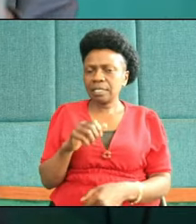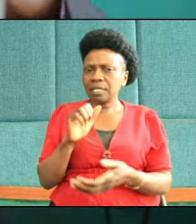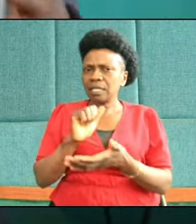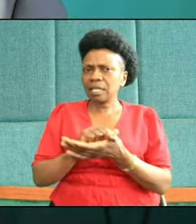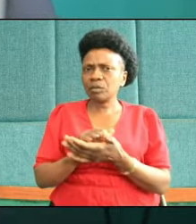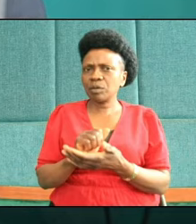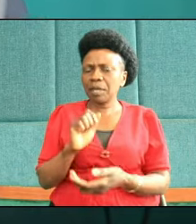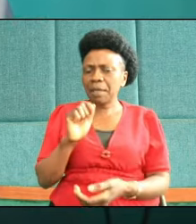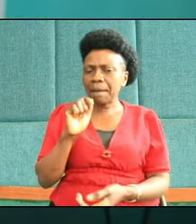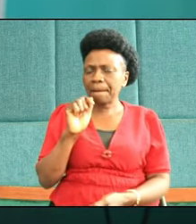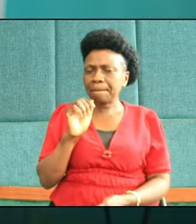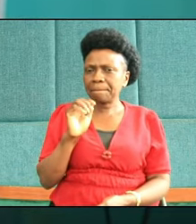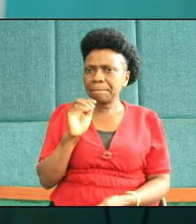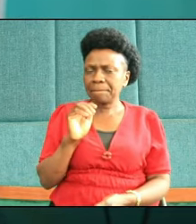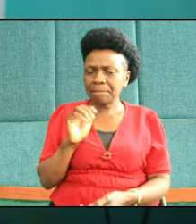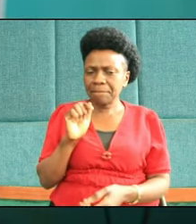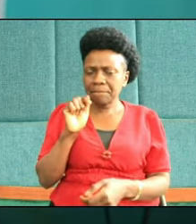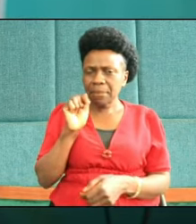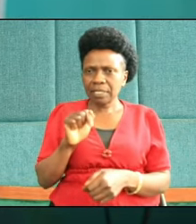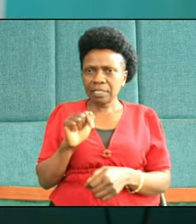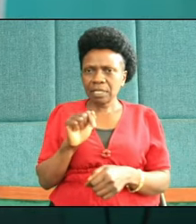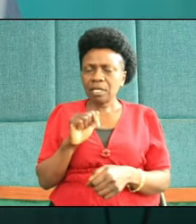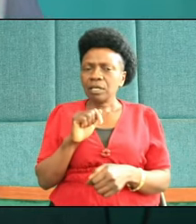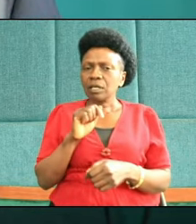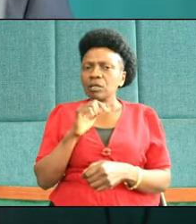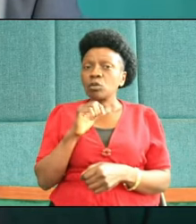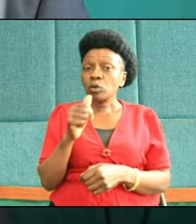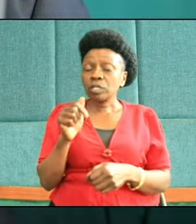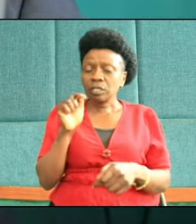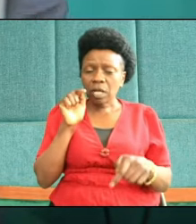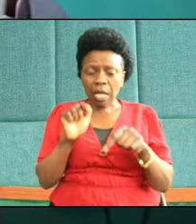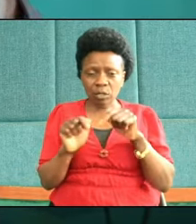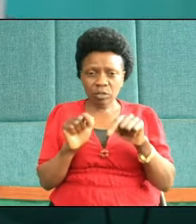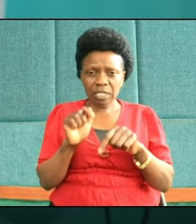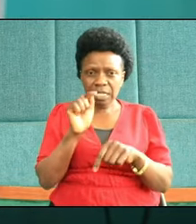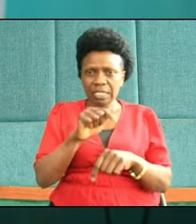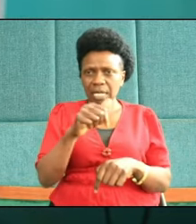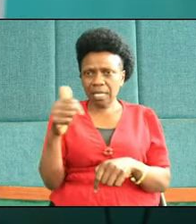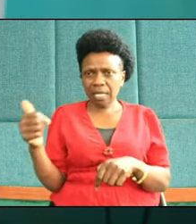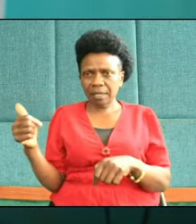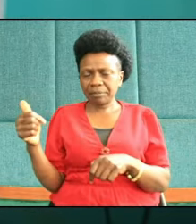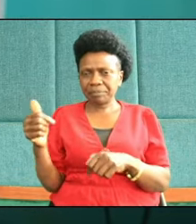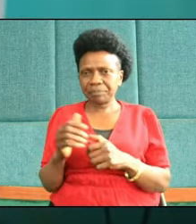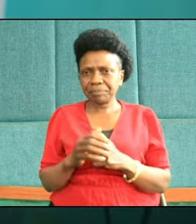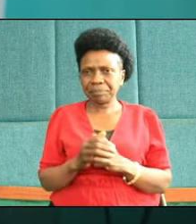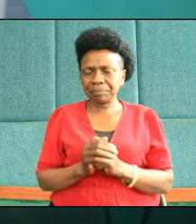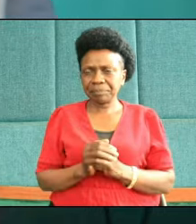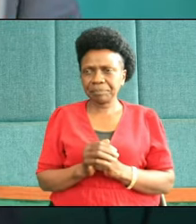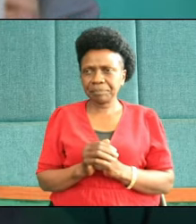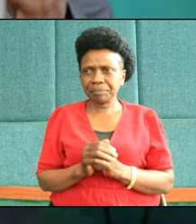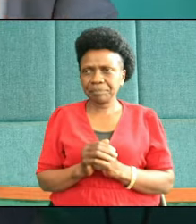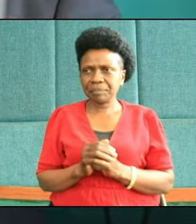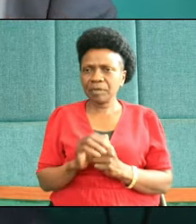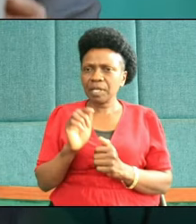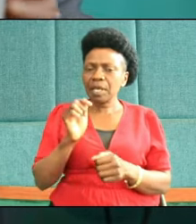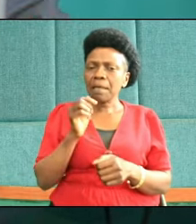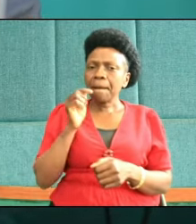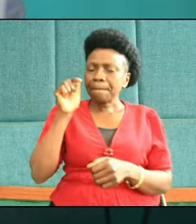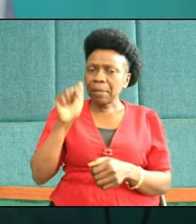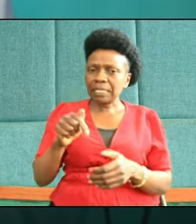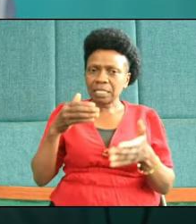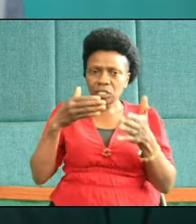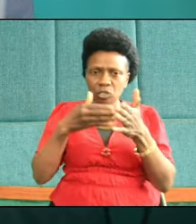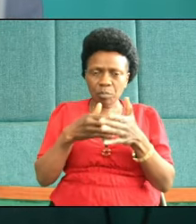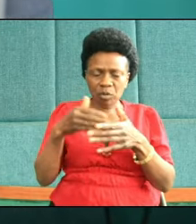They should stop competing with each other because of their spiritual gifts which they have freely given. They should stop